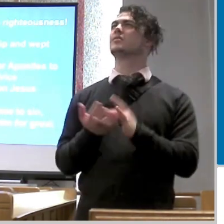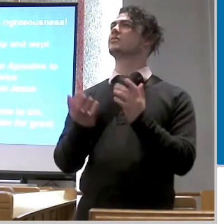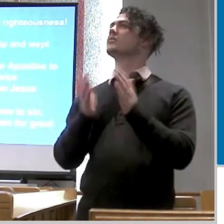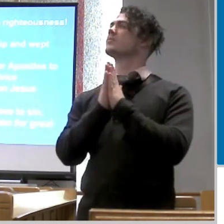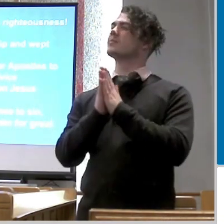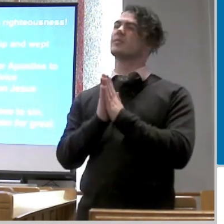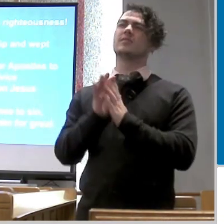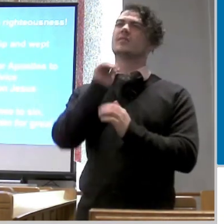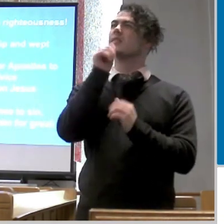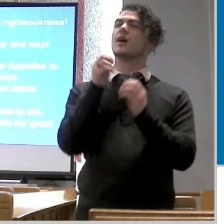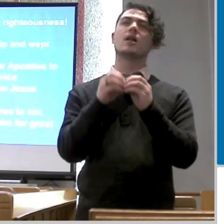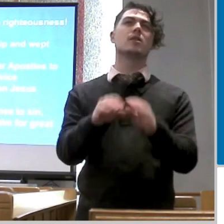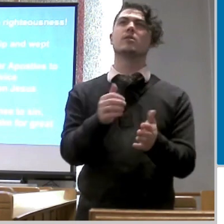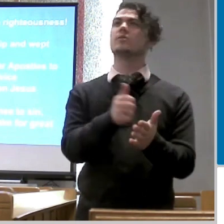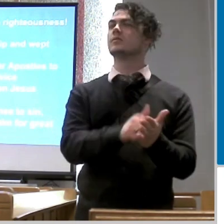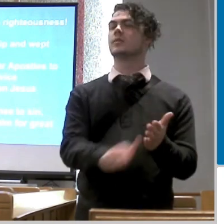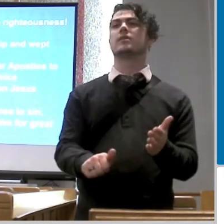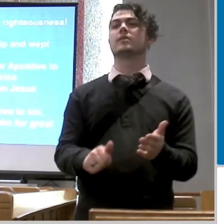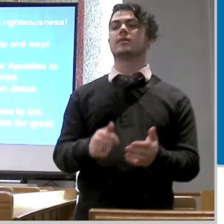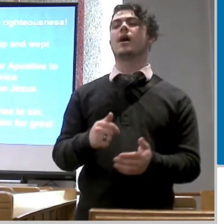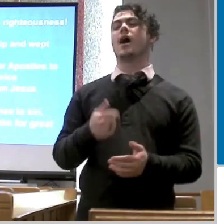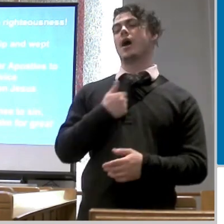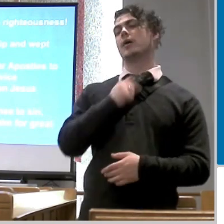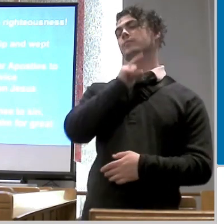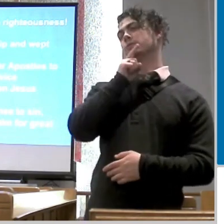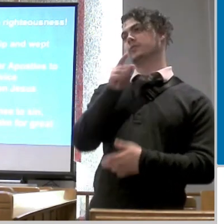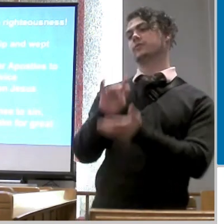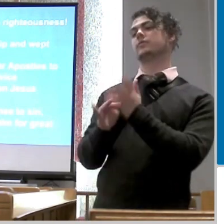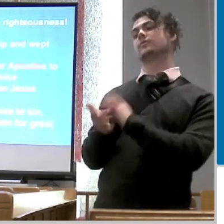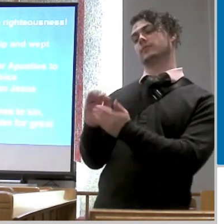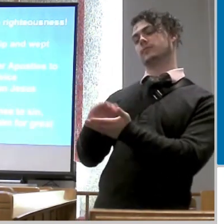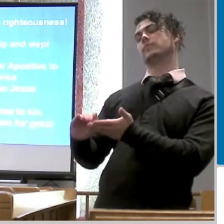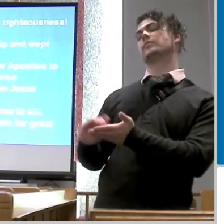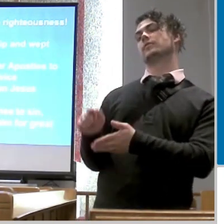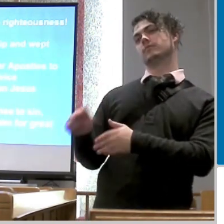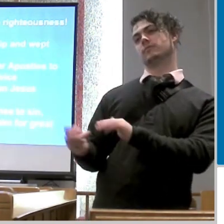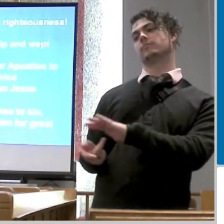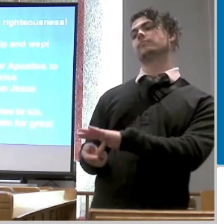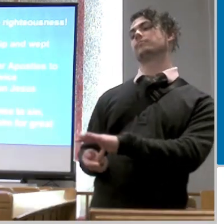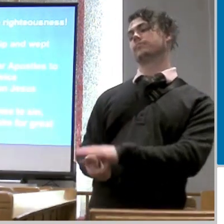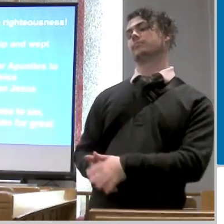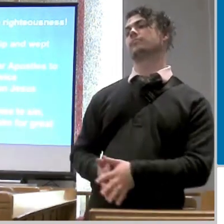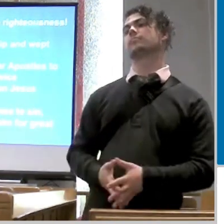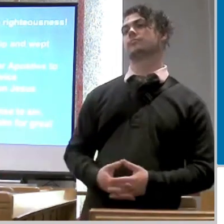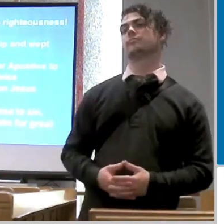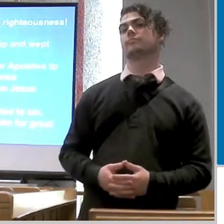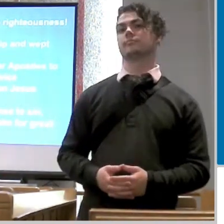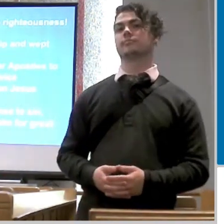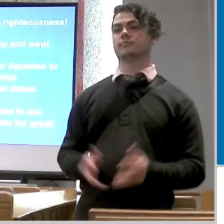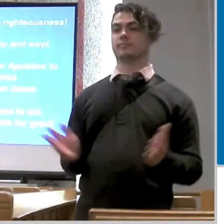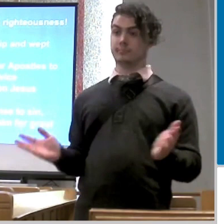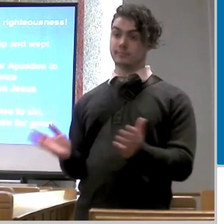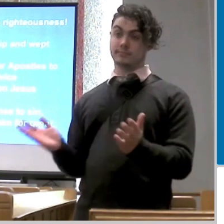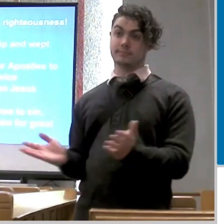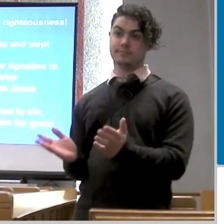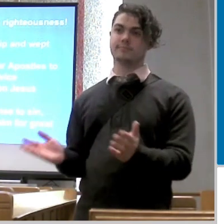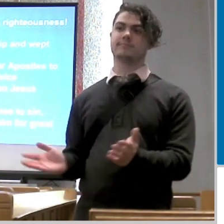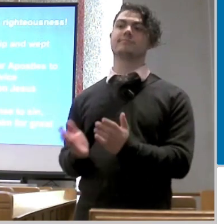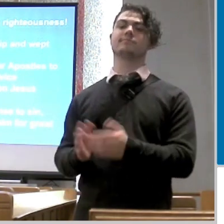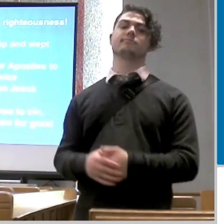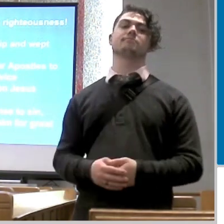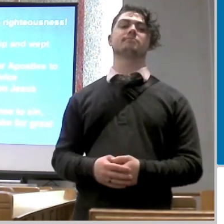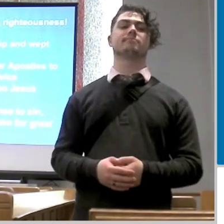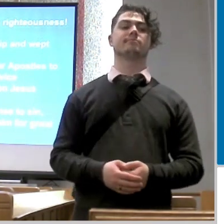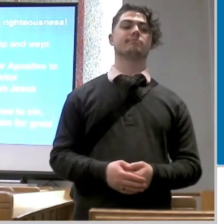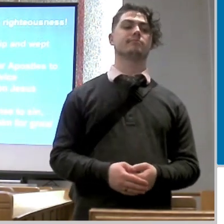them i think he'll be willing to forgive you and most importantly he